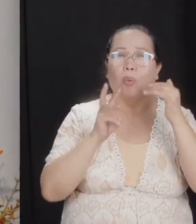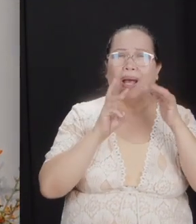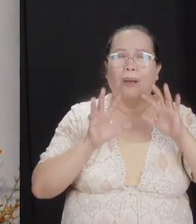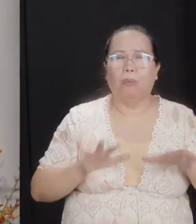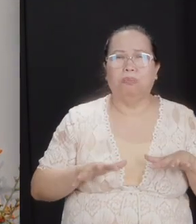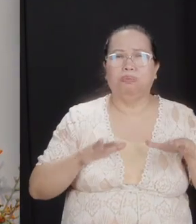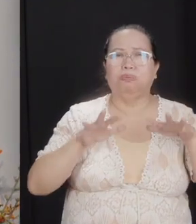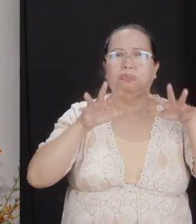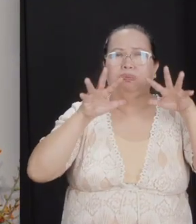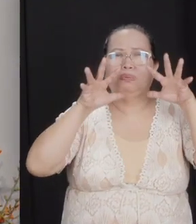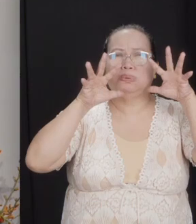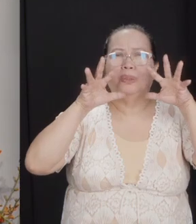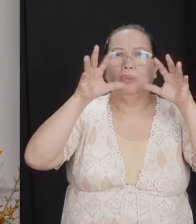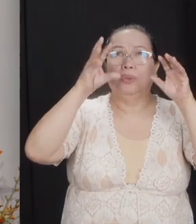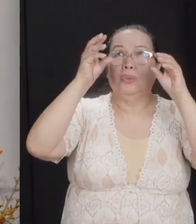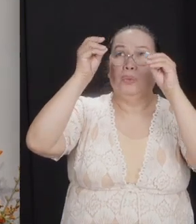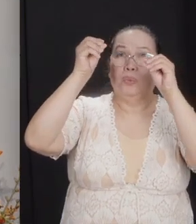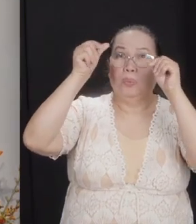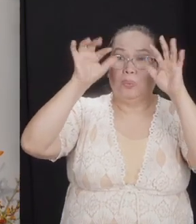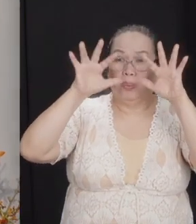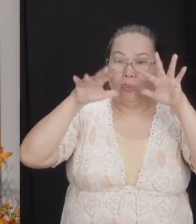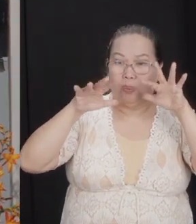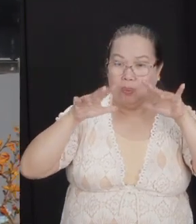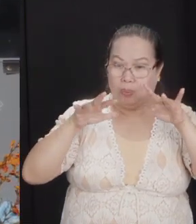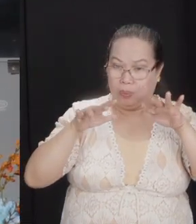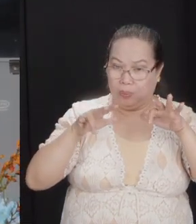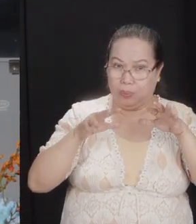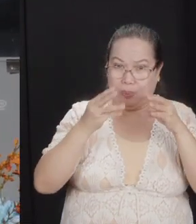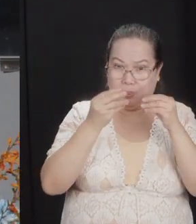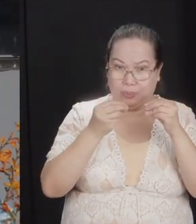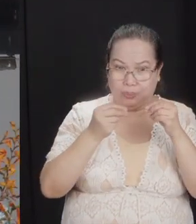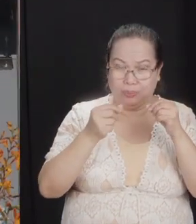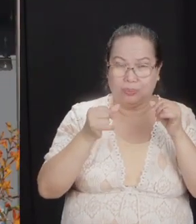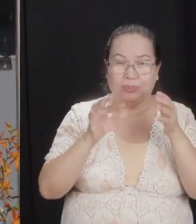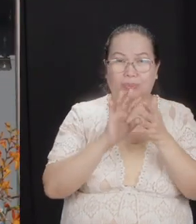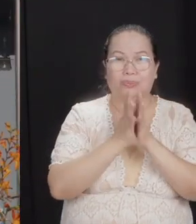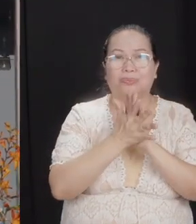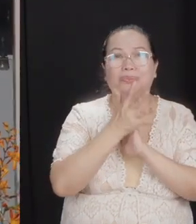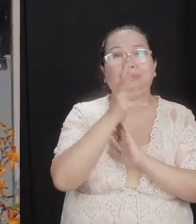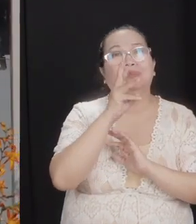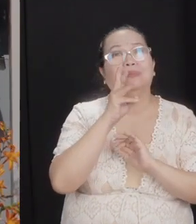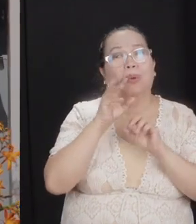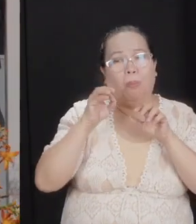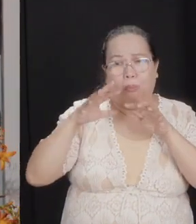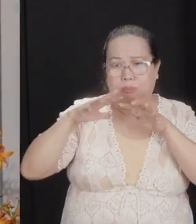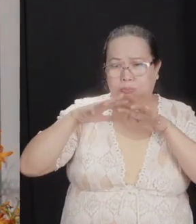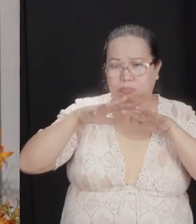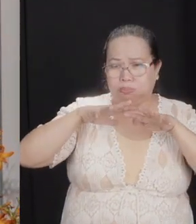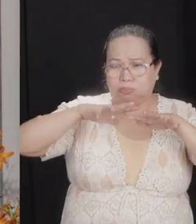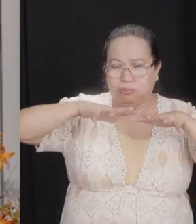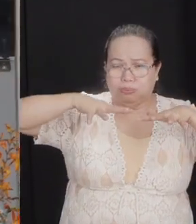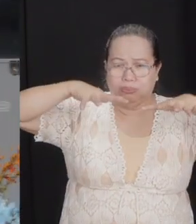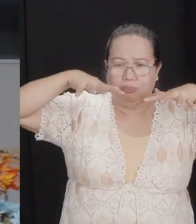late winter, the snow from the mountains of Lebanon, they'll melt. And late winter and early spring, Jordan River becomes a